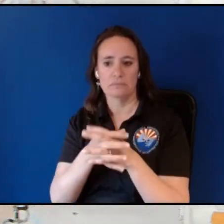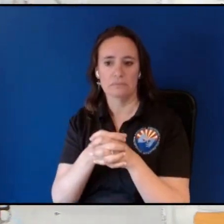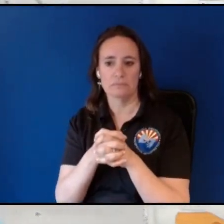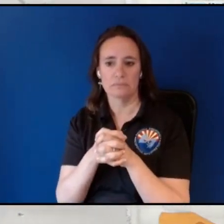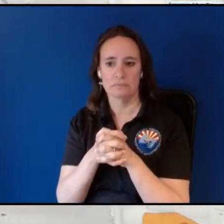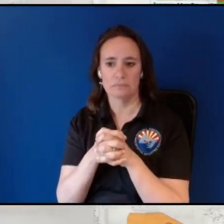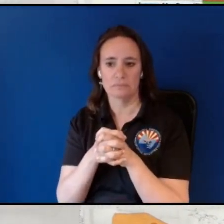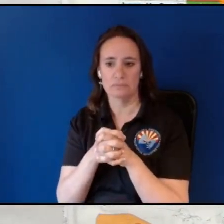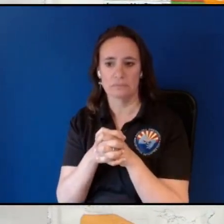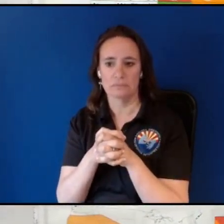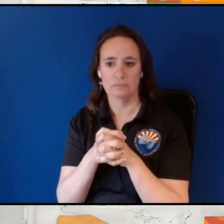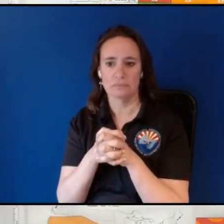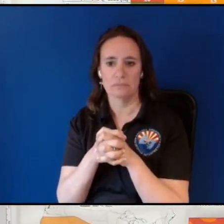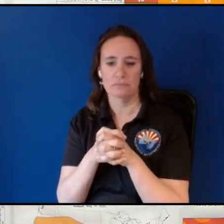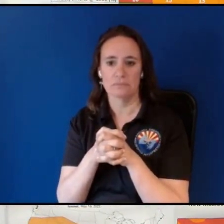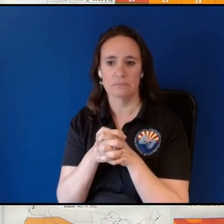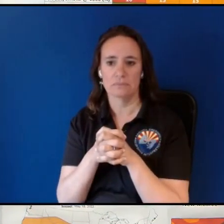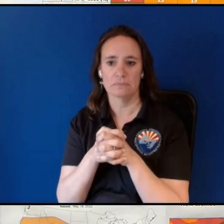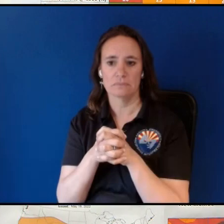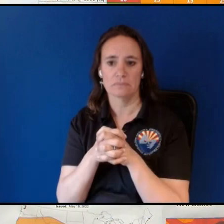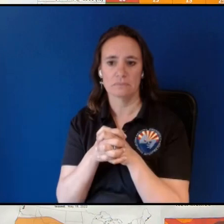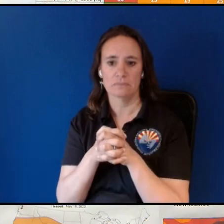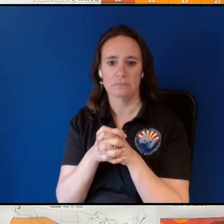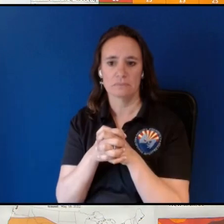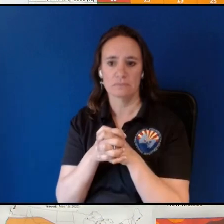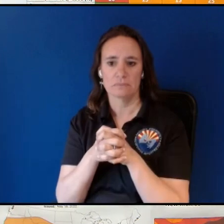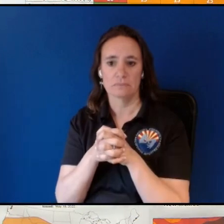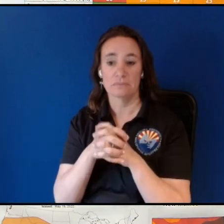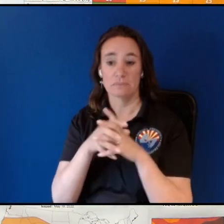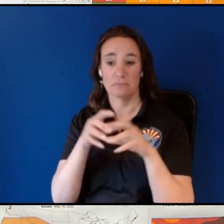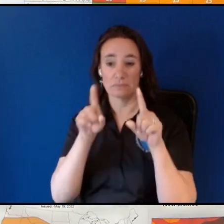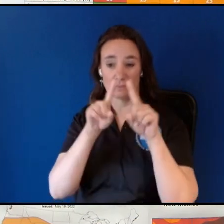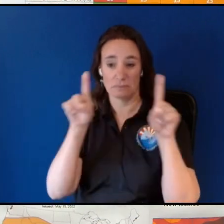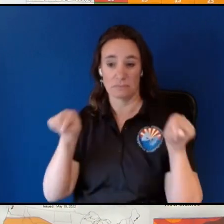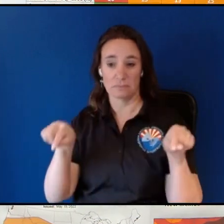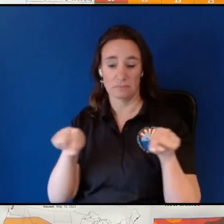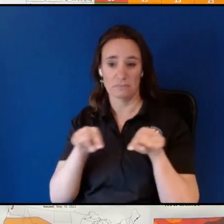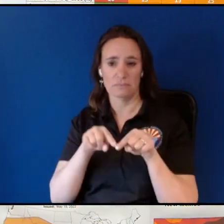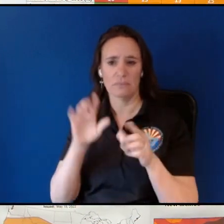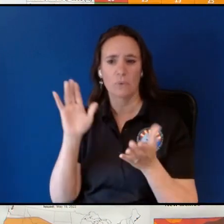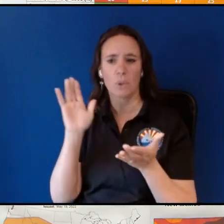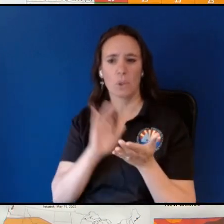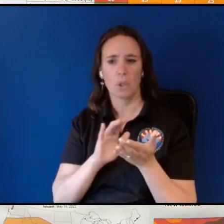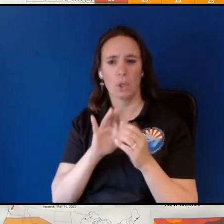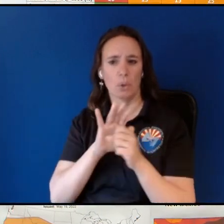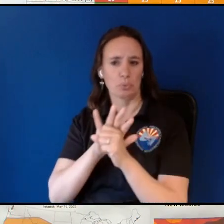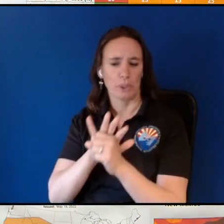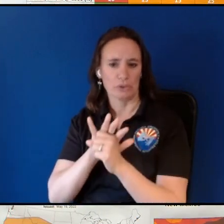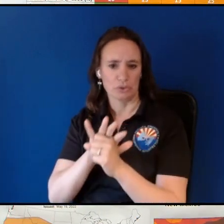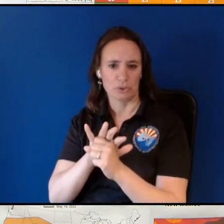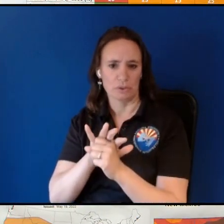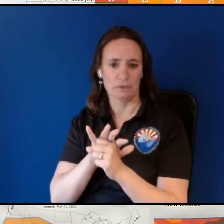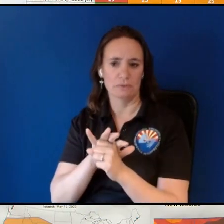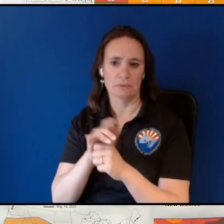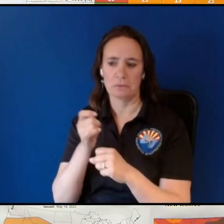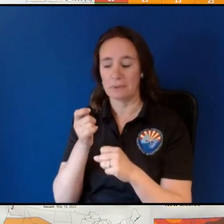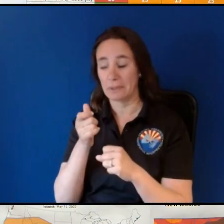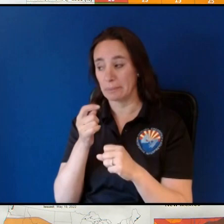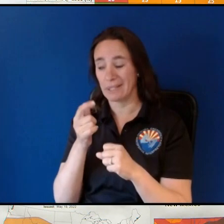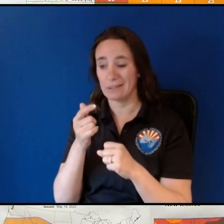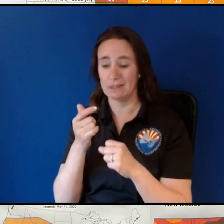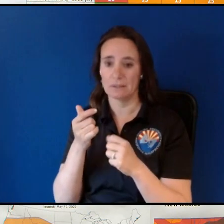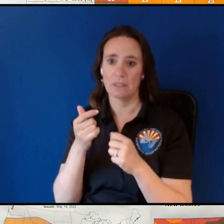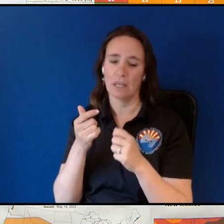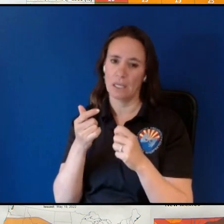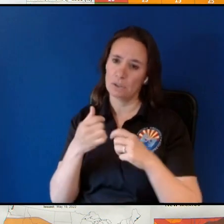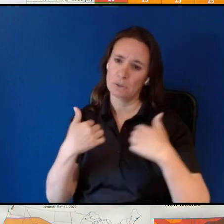uh so here is a little bit of low pressure um well i say a little bit not a little bit it's a pretty